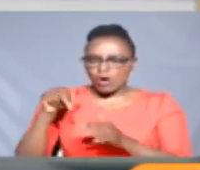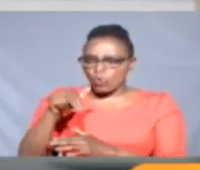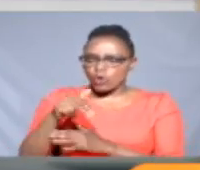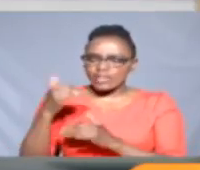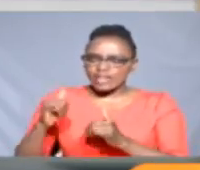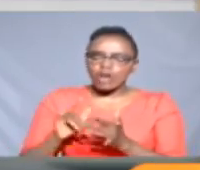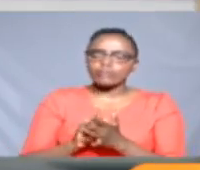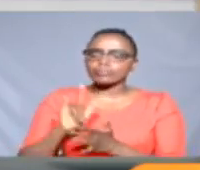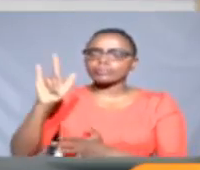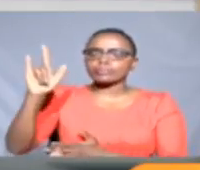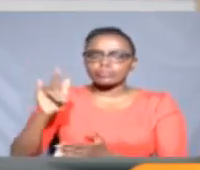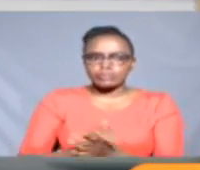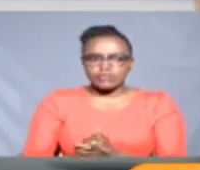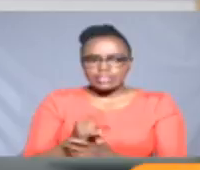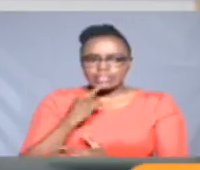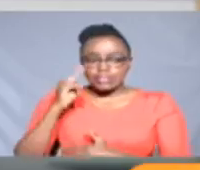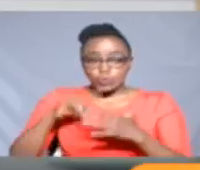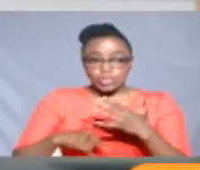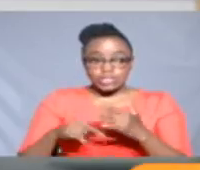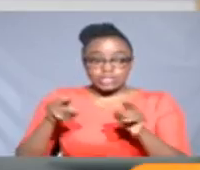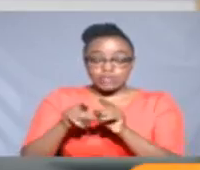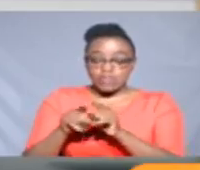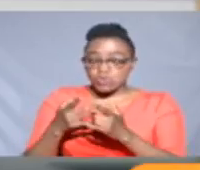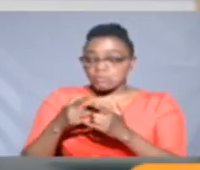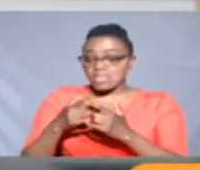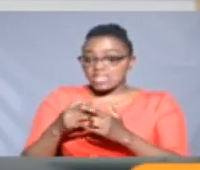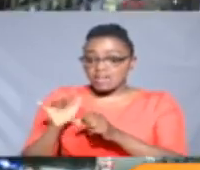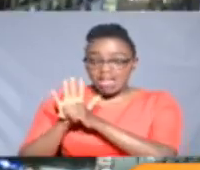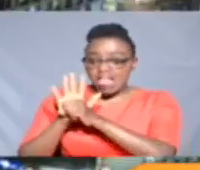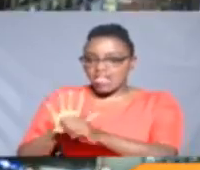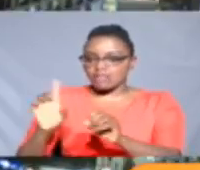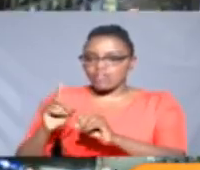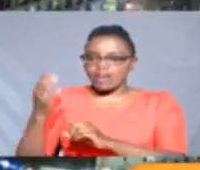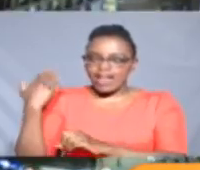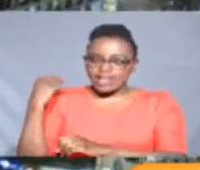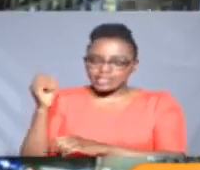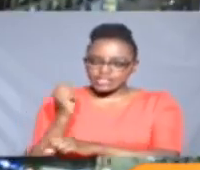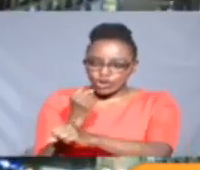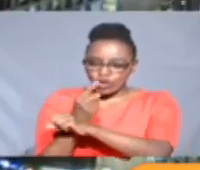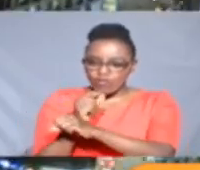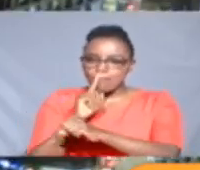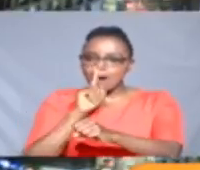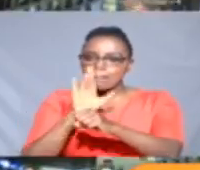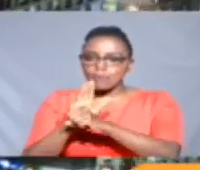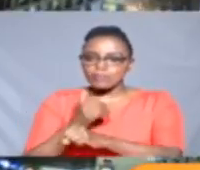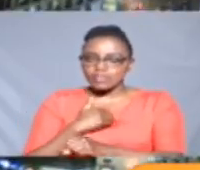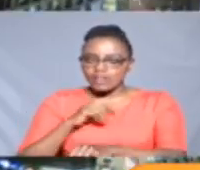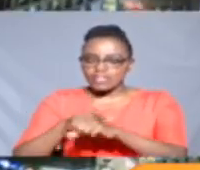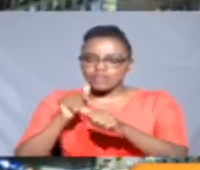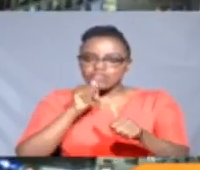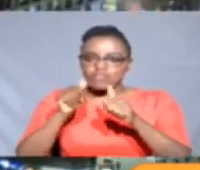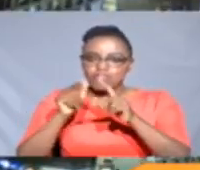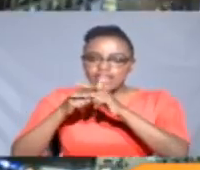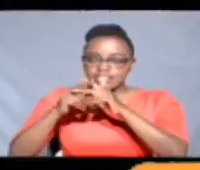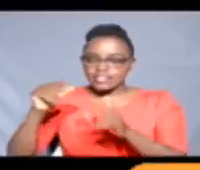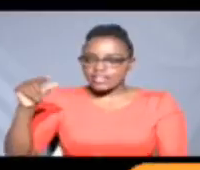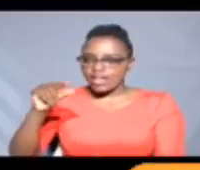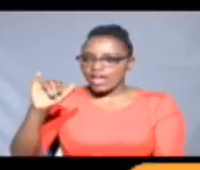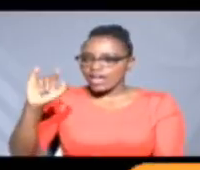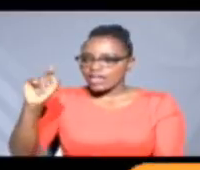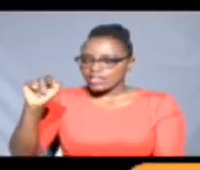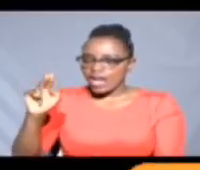telling Wajiko, now you are not going to be hassled. This was the promise last November when we interviewed Engineer